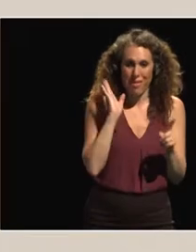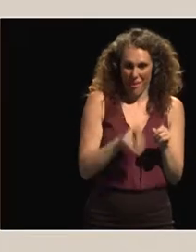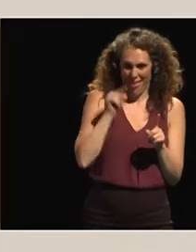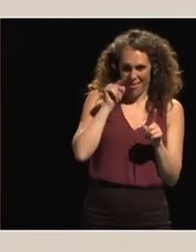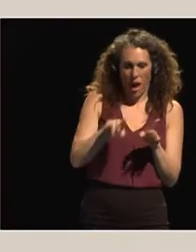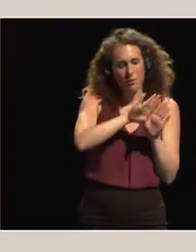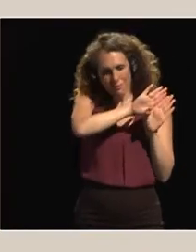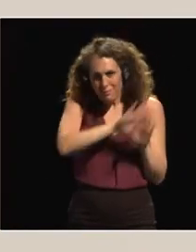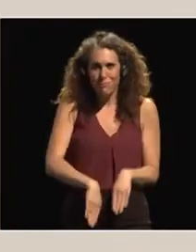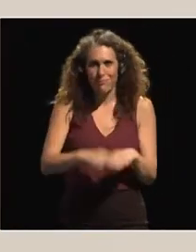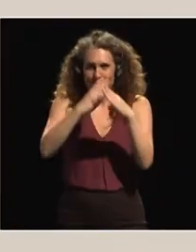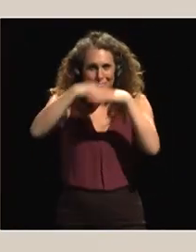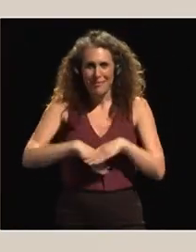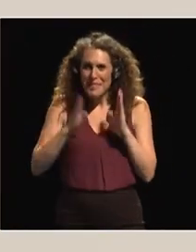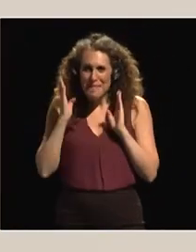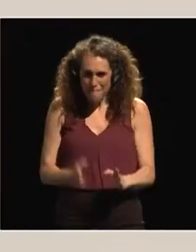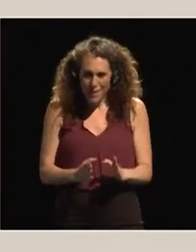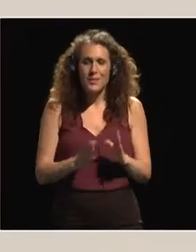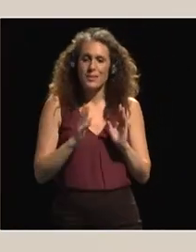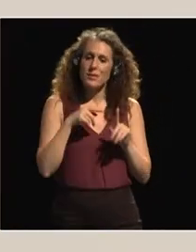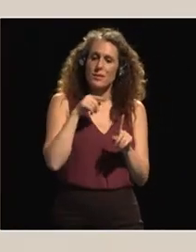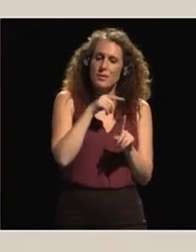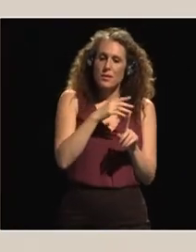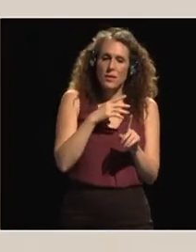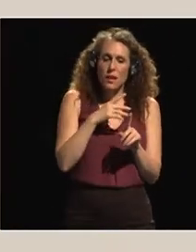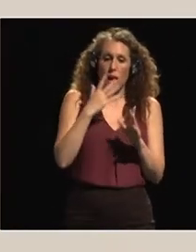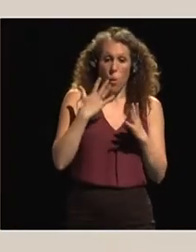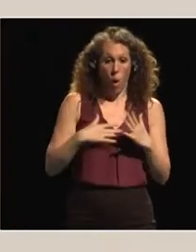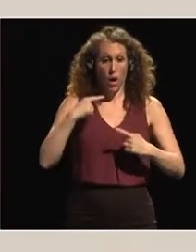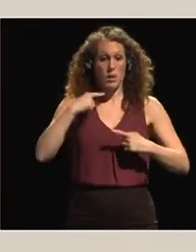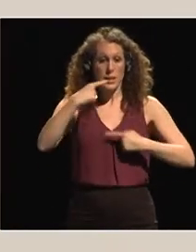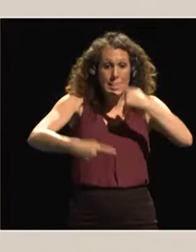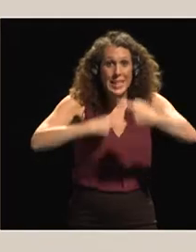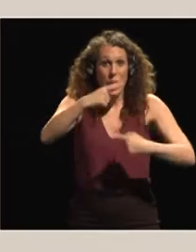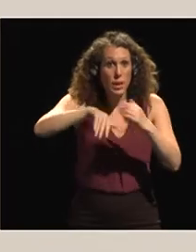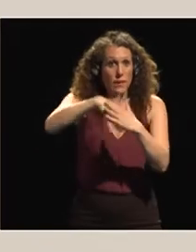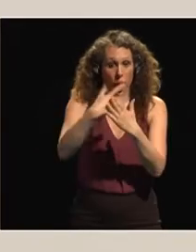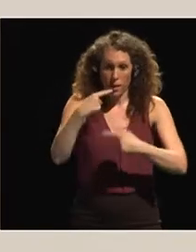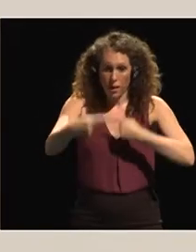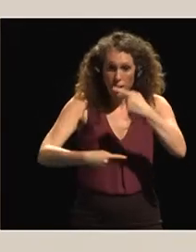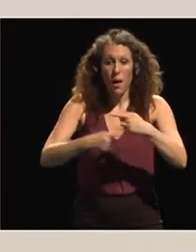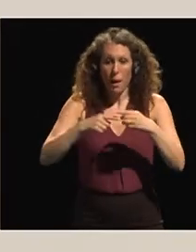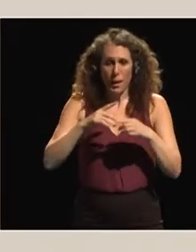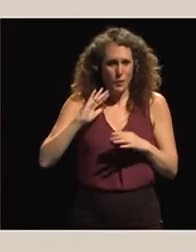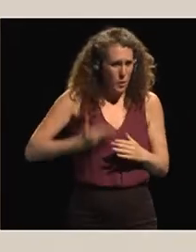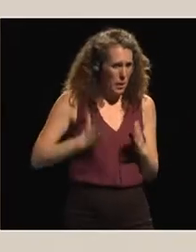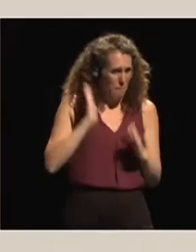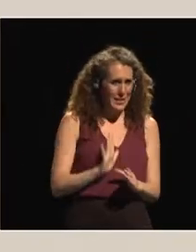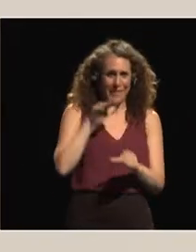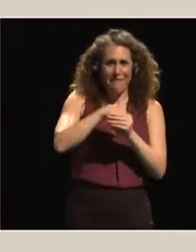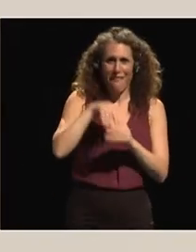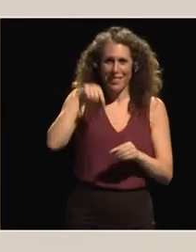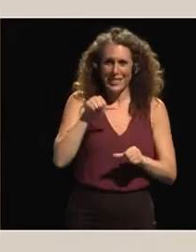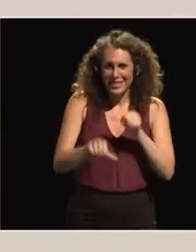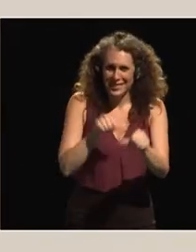Because we need to really go into sustainable development and include women. We are talking about